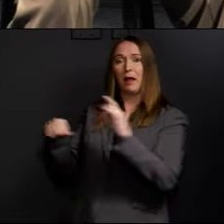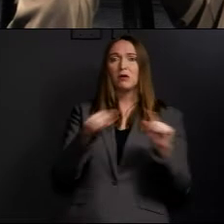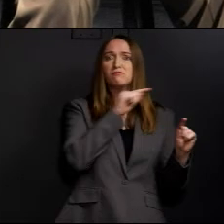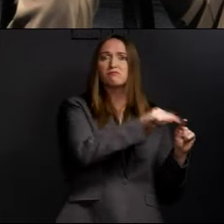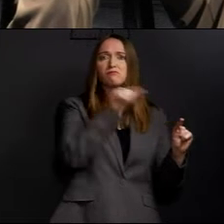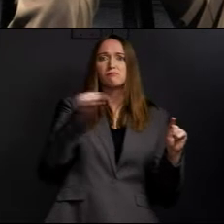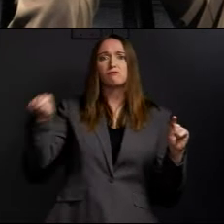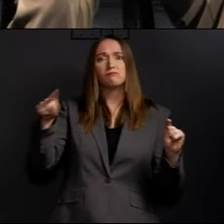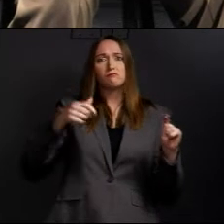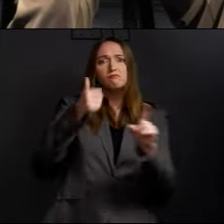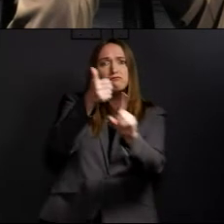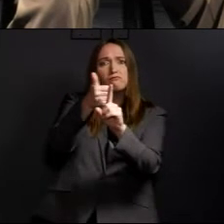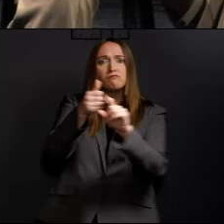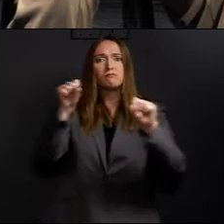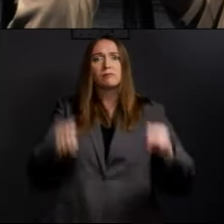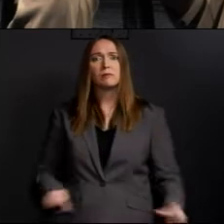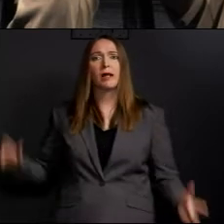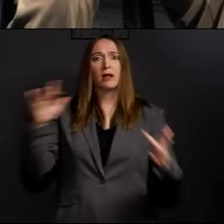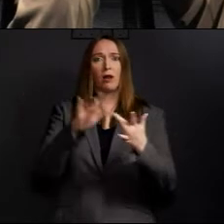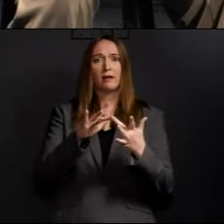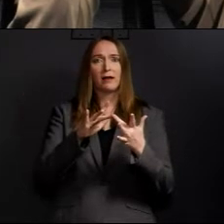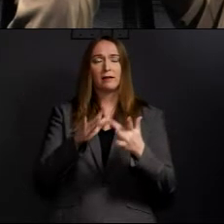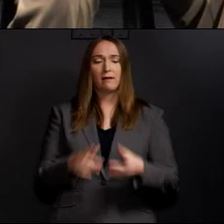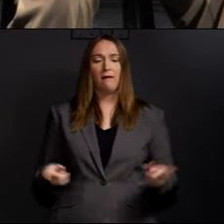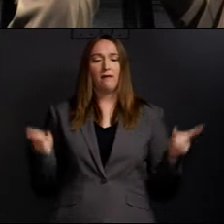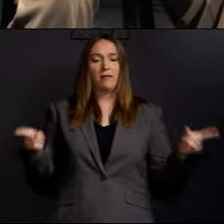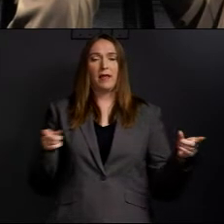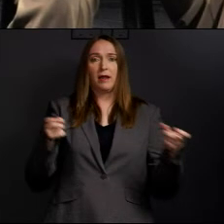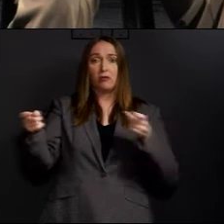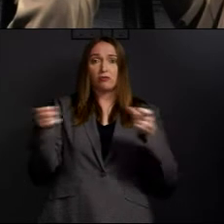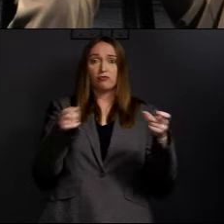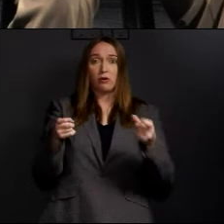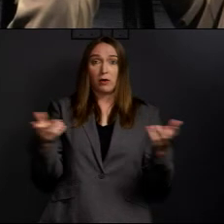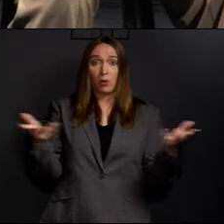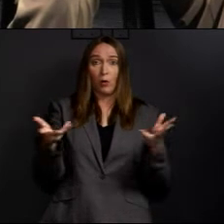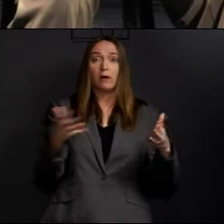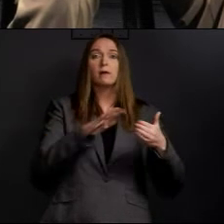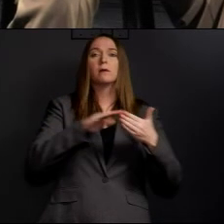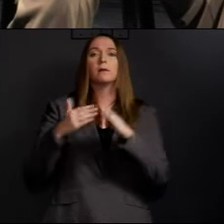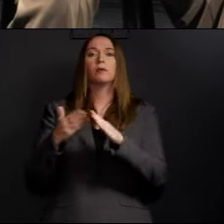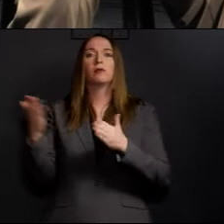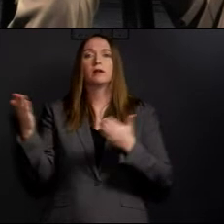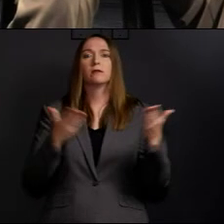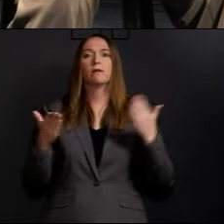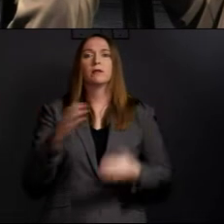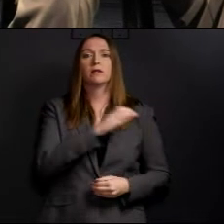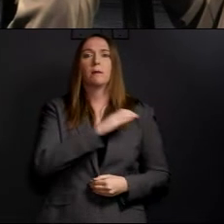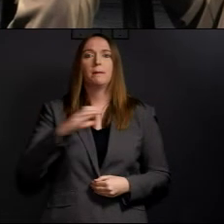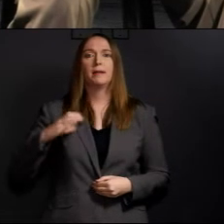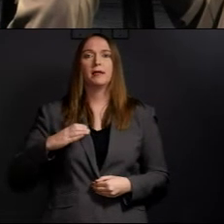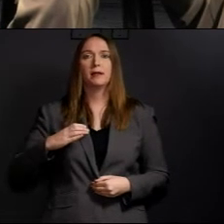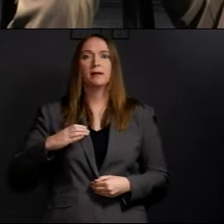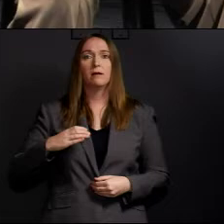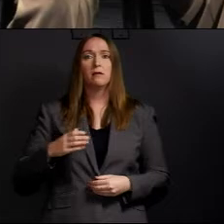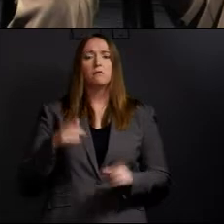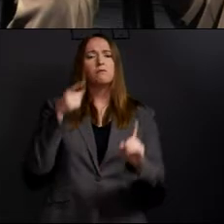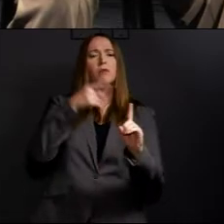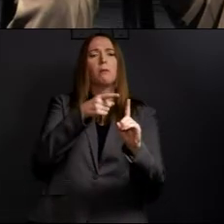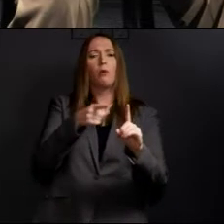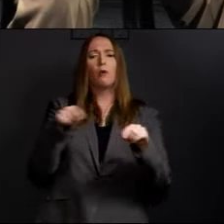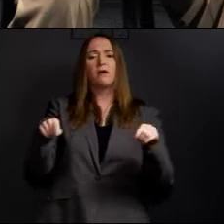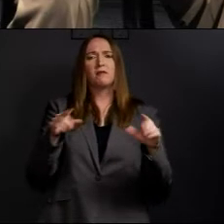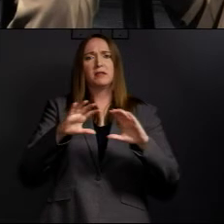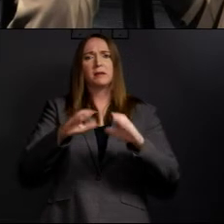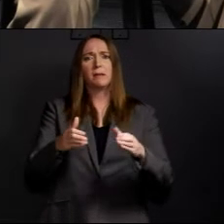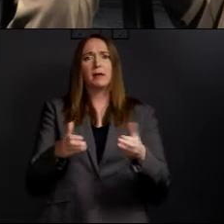member Bivens and council member Jordan are chairing the community services committee. It looks to bolster resources for